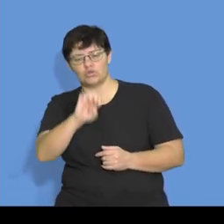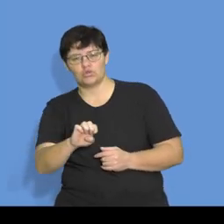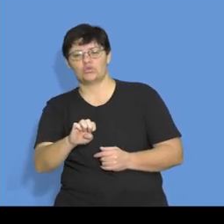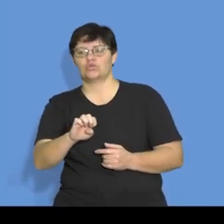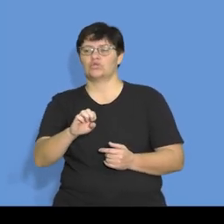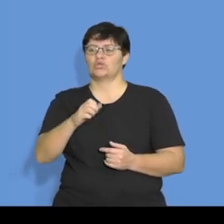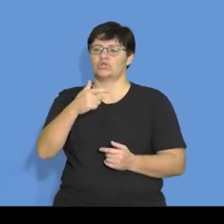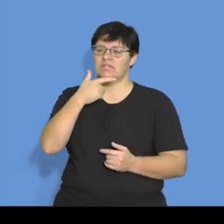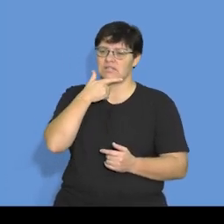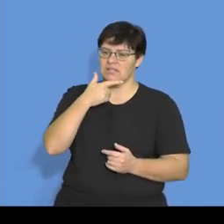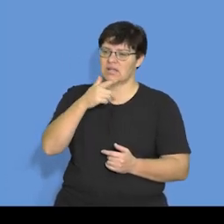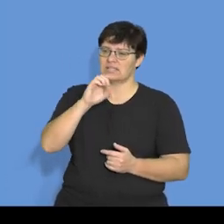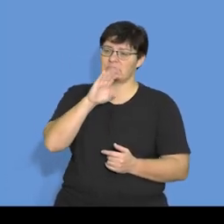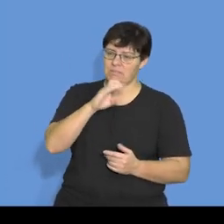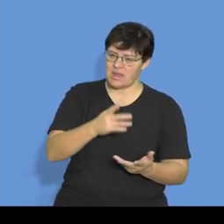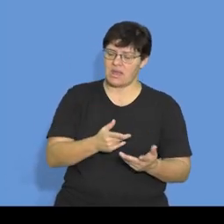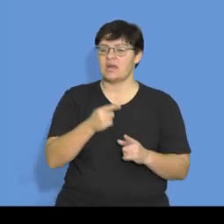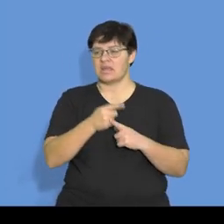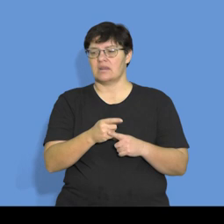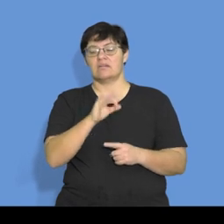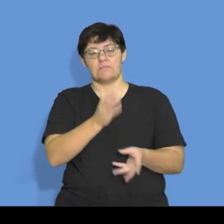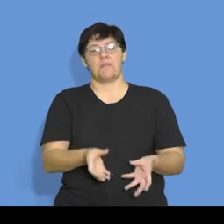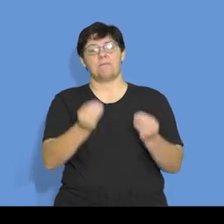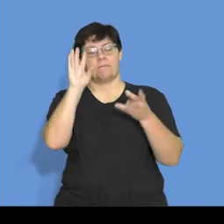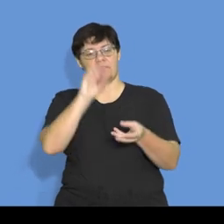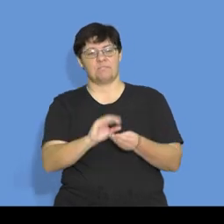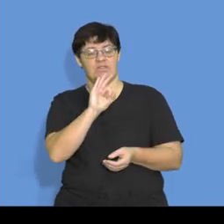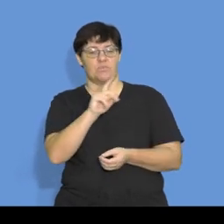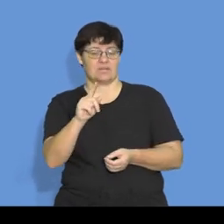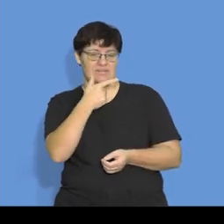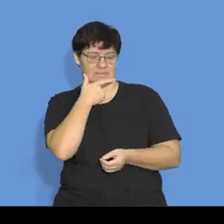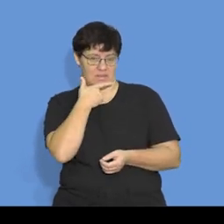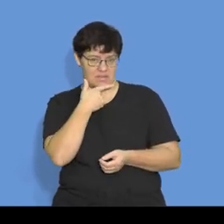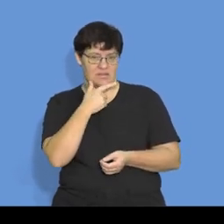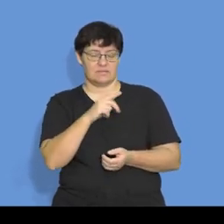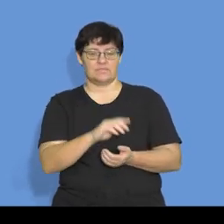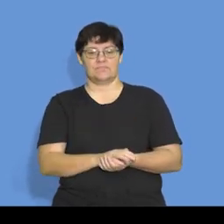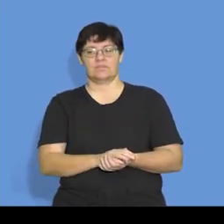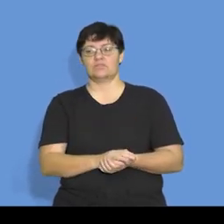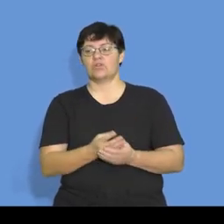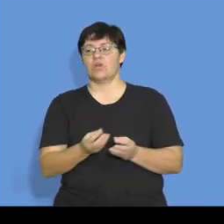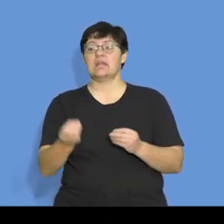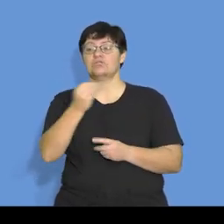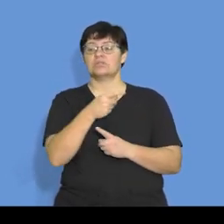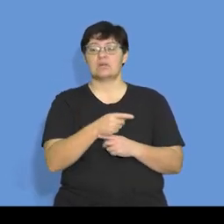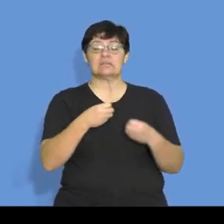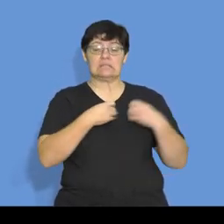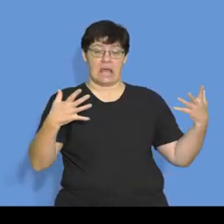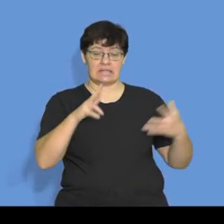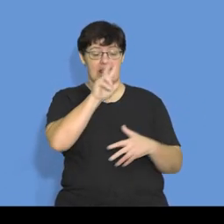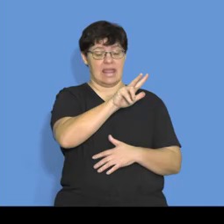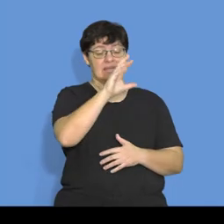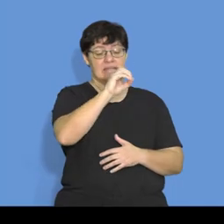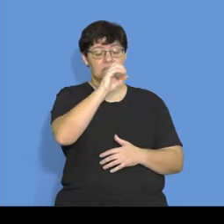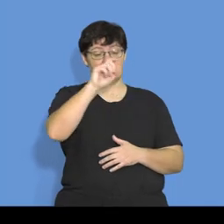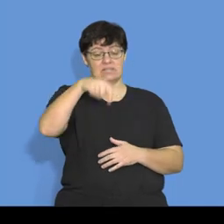commencing on the 31st of March, 2020. Okay. So here we go. Interest on loan start with 800,000, which